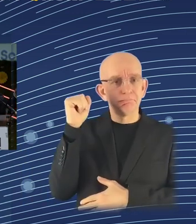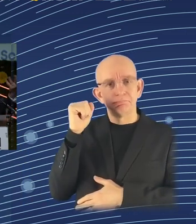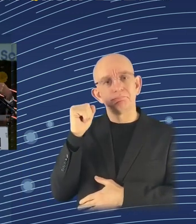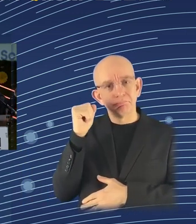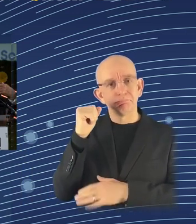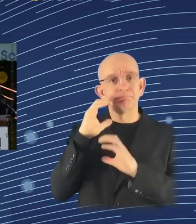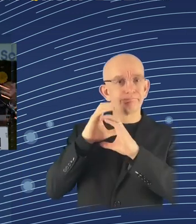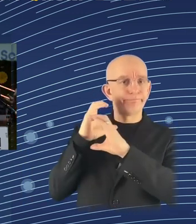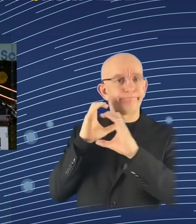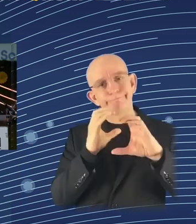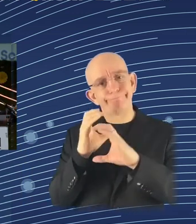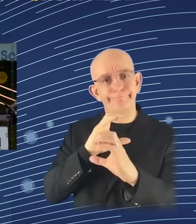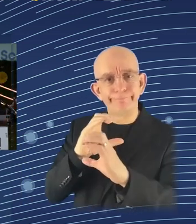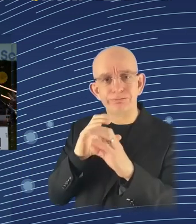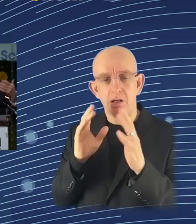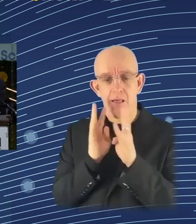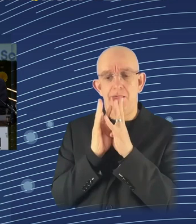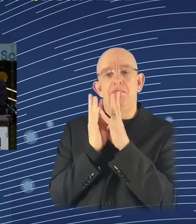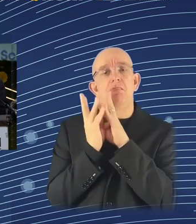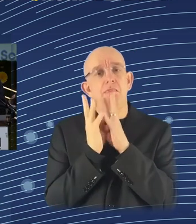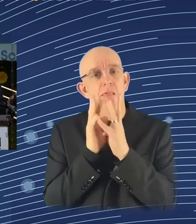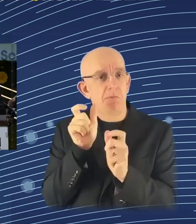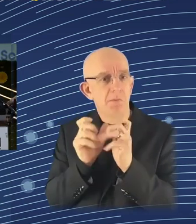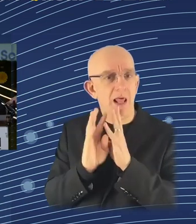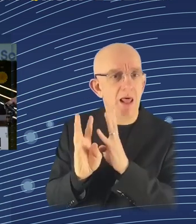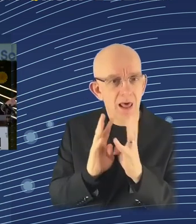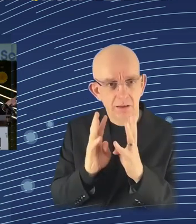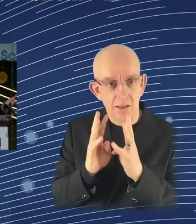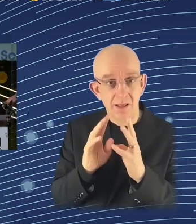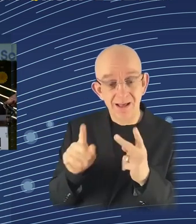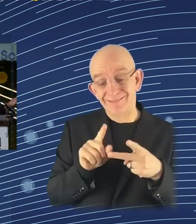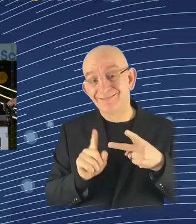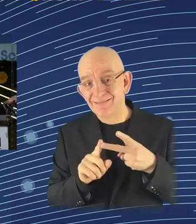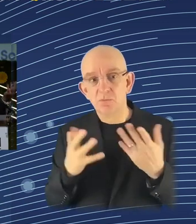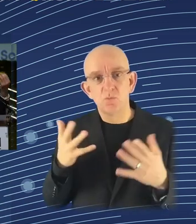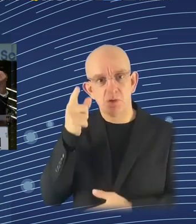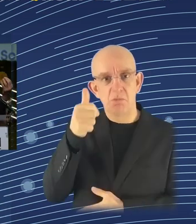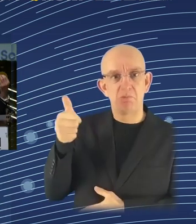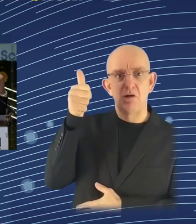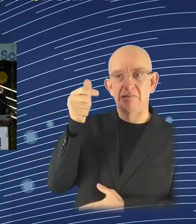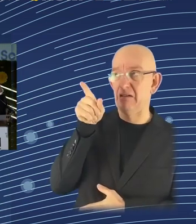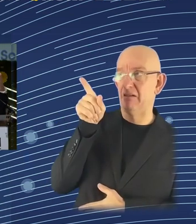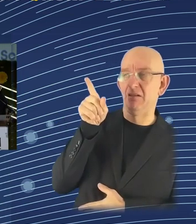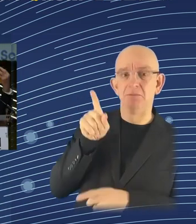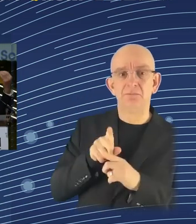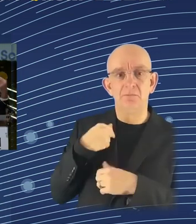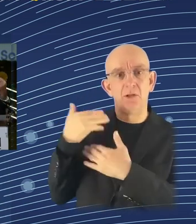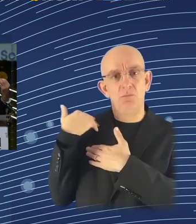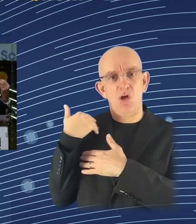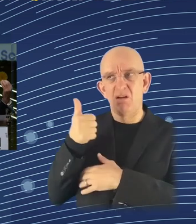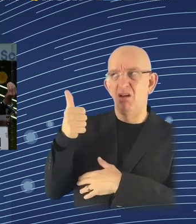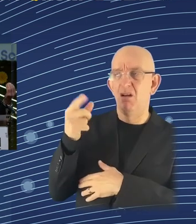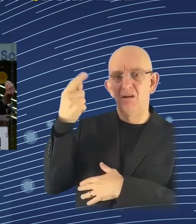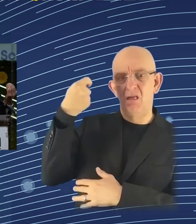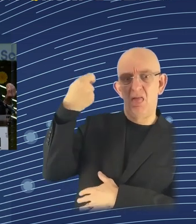should be... You should know how to communicate your boss and work together for the benefit of the company, not to say... know, like the thing that gives people most